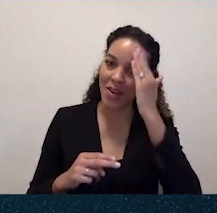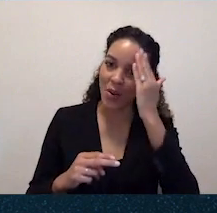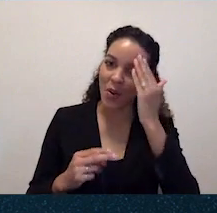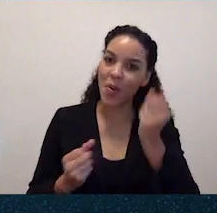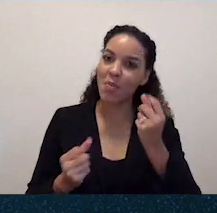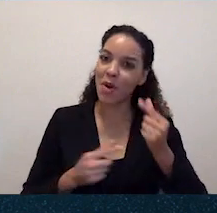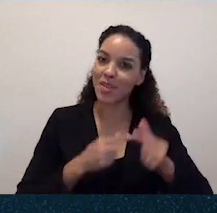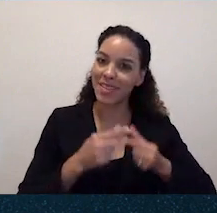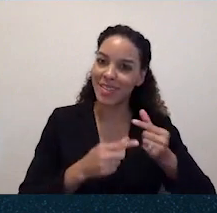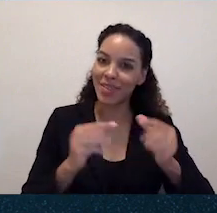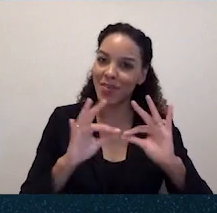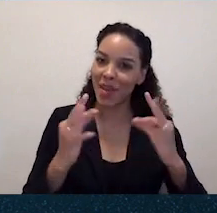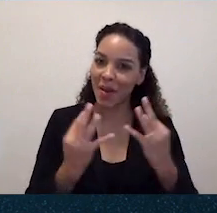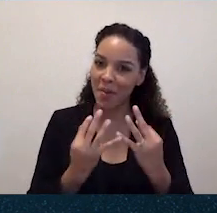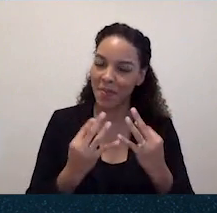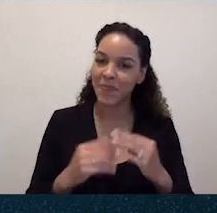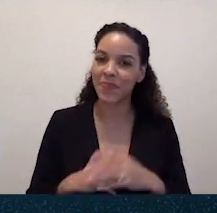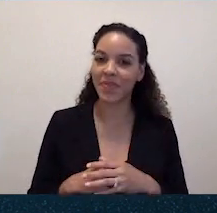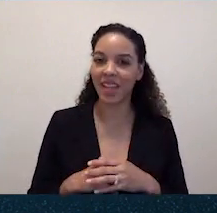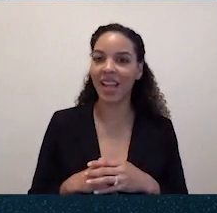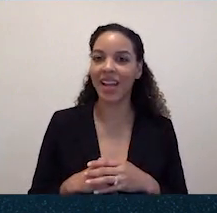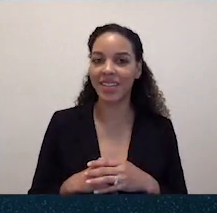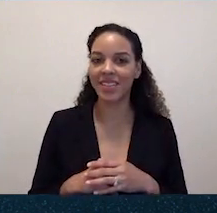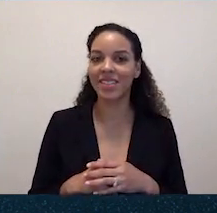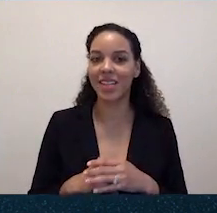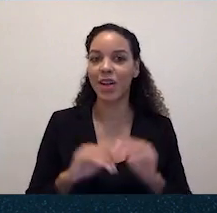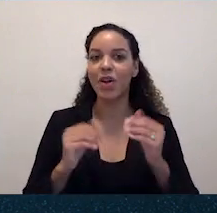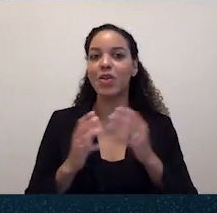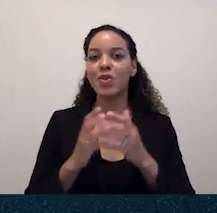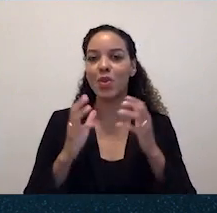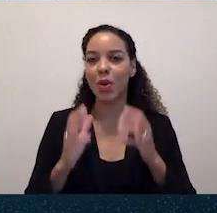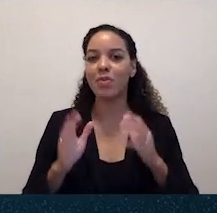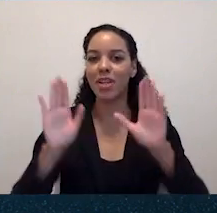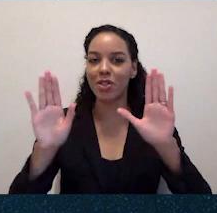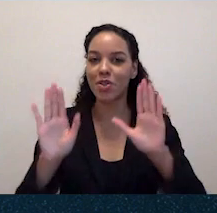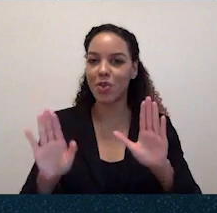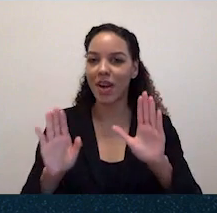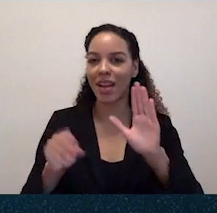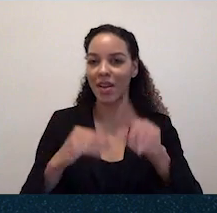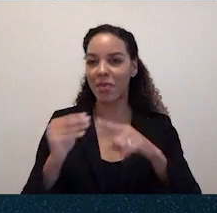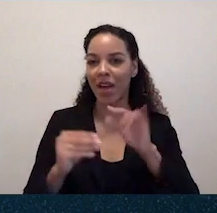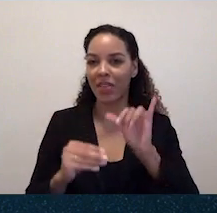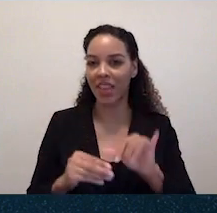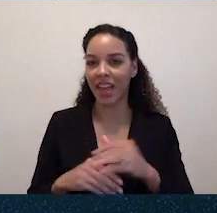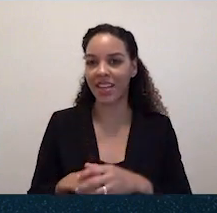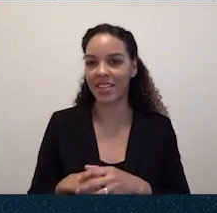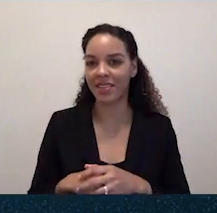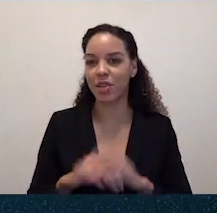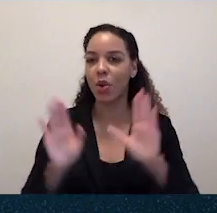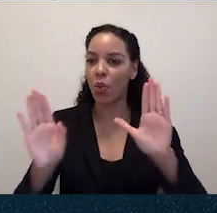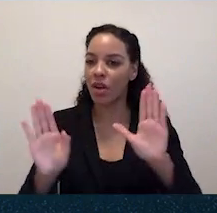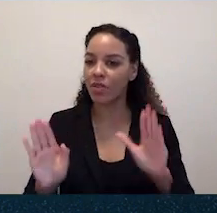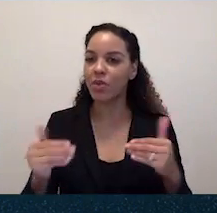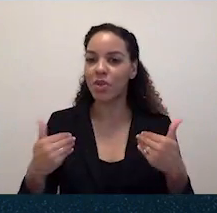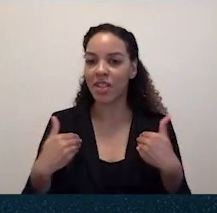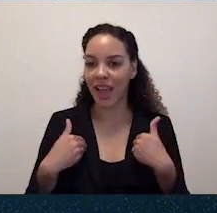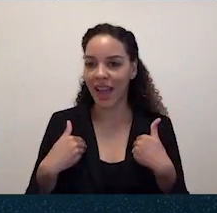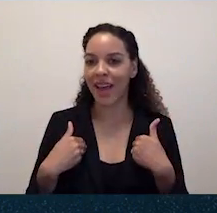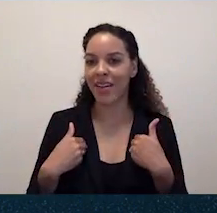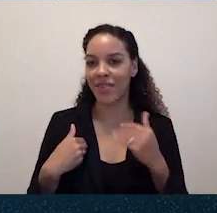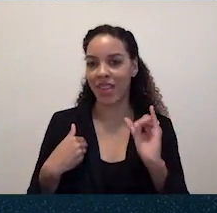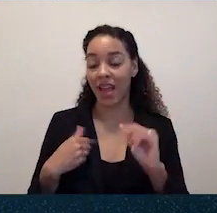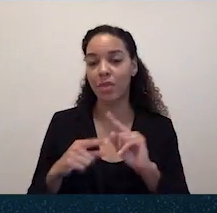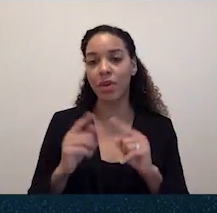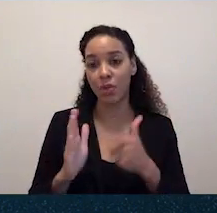family, and there's so much that is great about that. It is wonderful to have, but it does require a